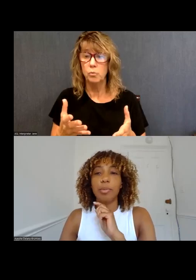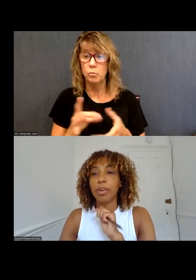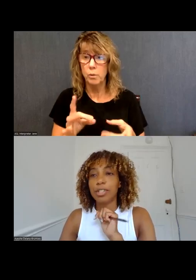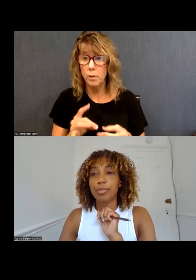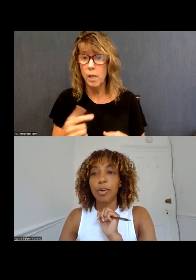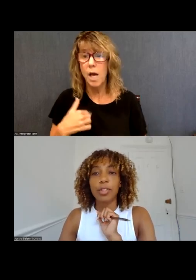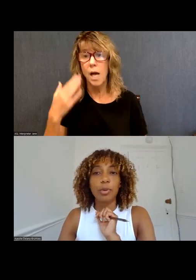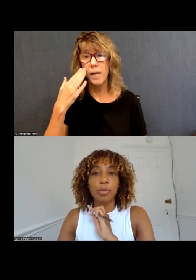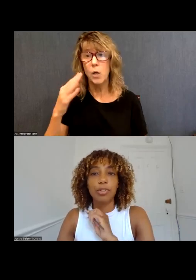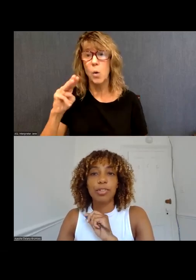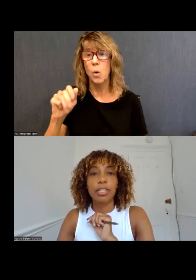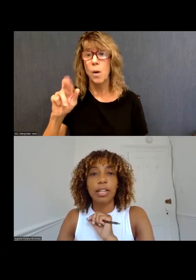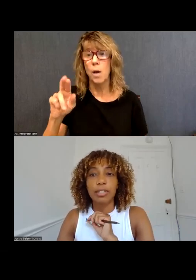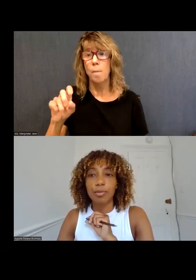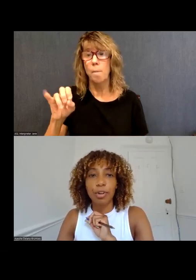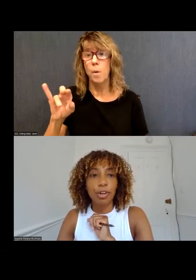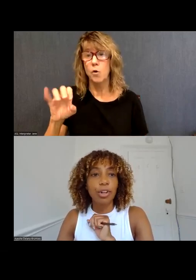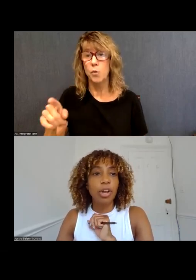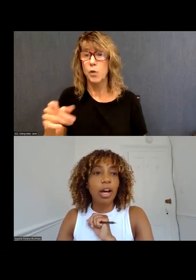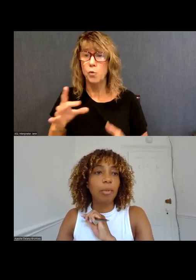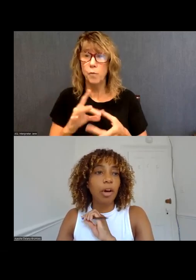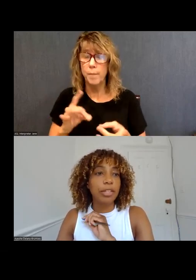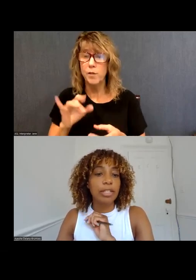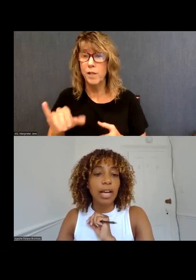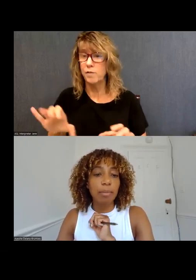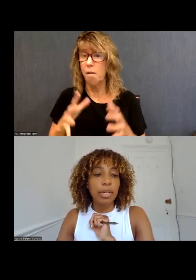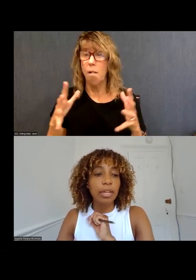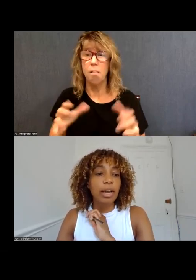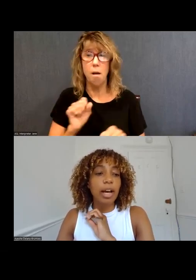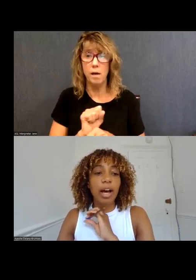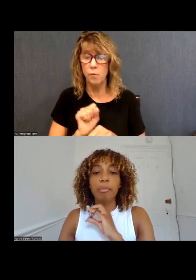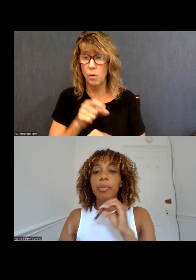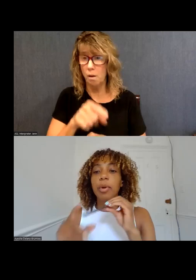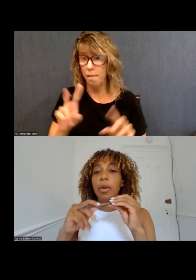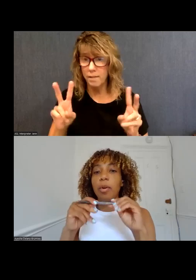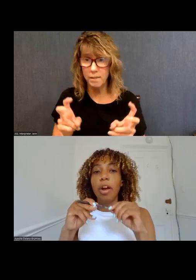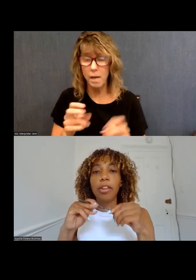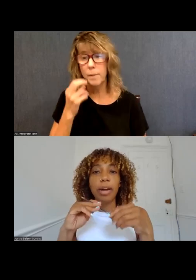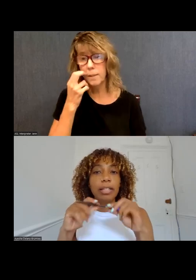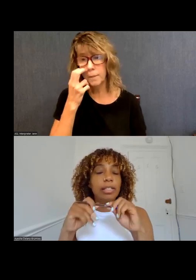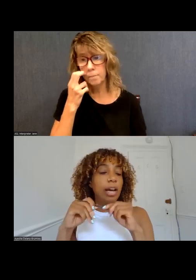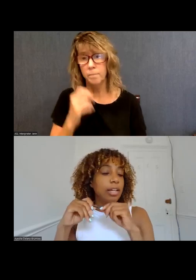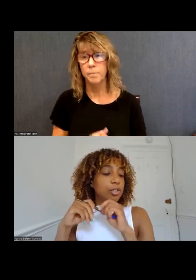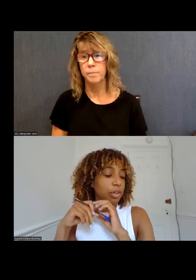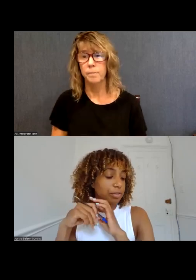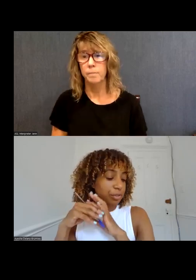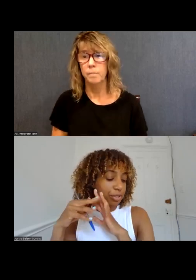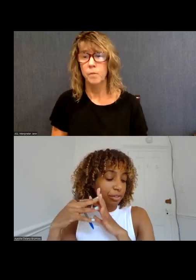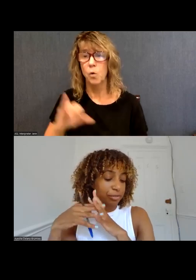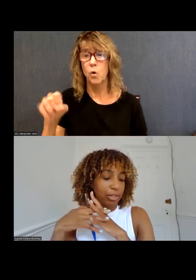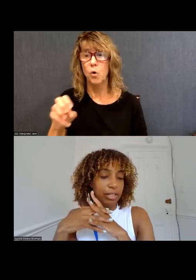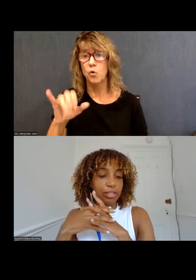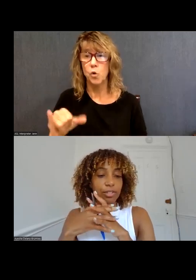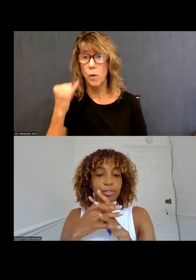I know Margie, you've already spoken, but you've done tons of work, um, on this topic, um, or otherwise, uh, joy of who